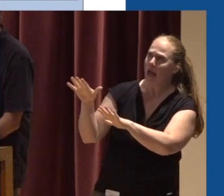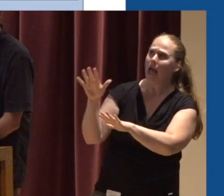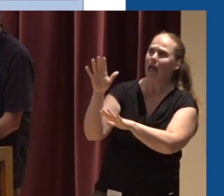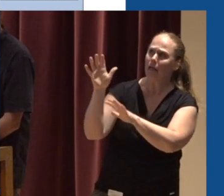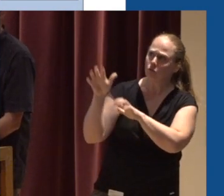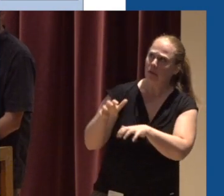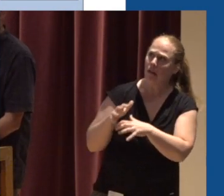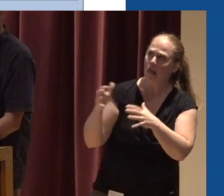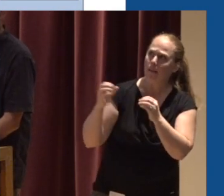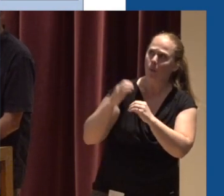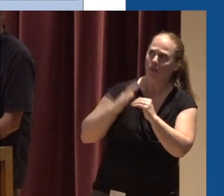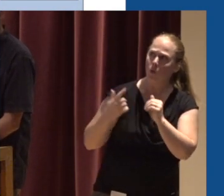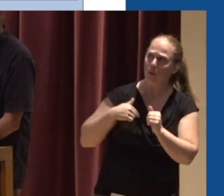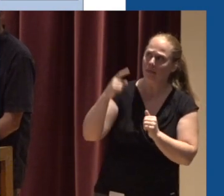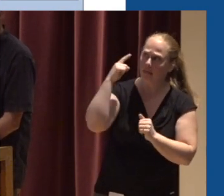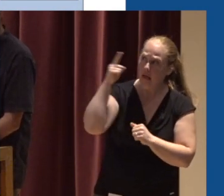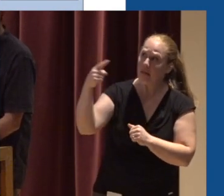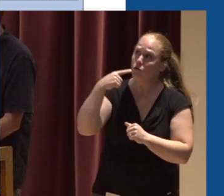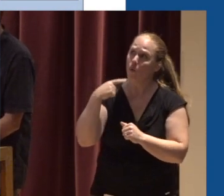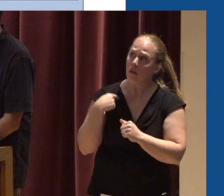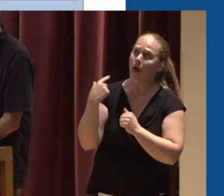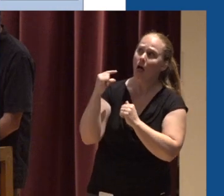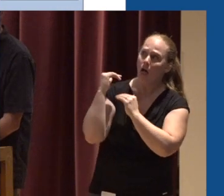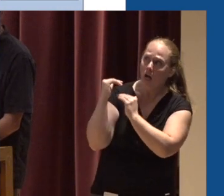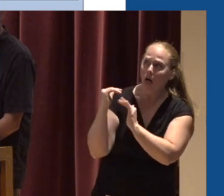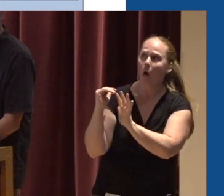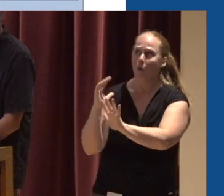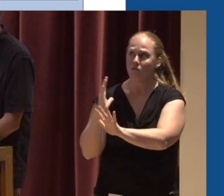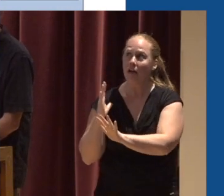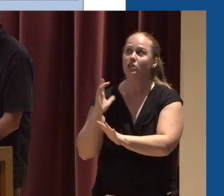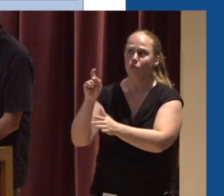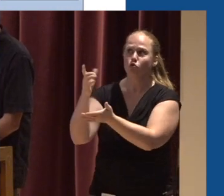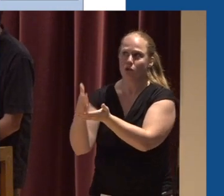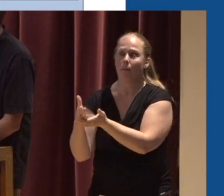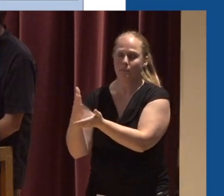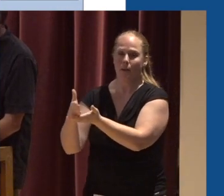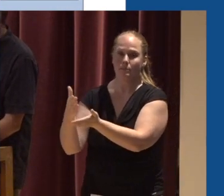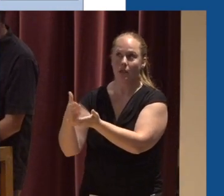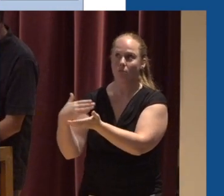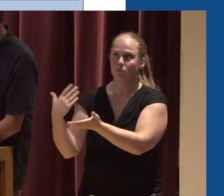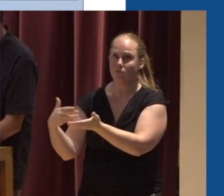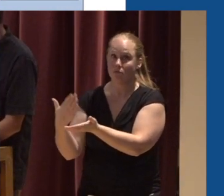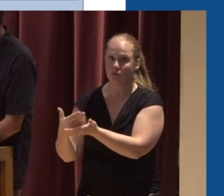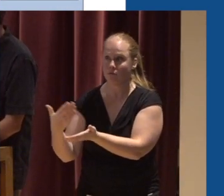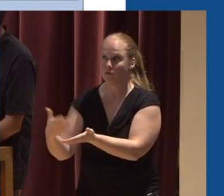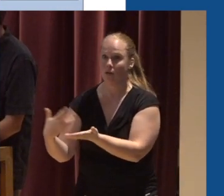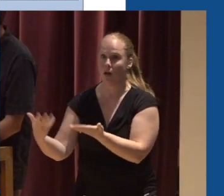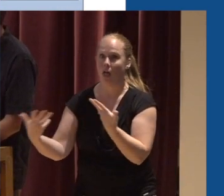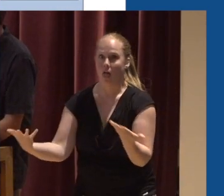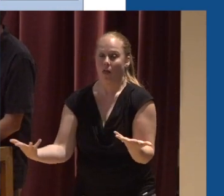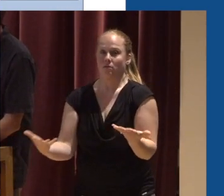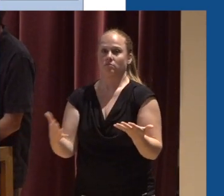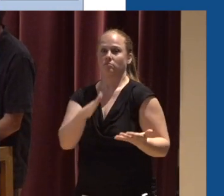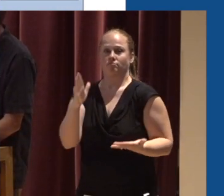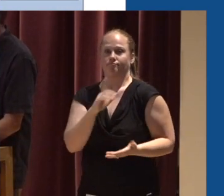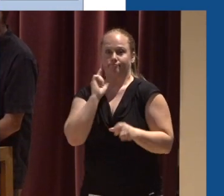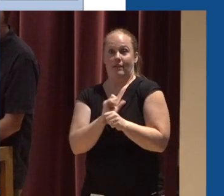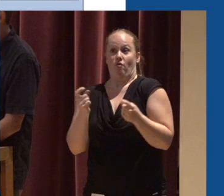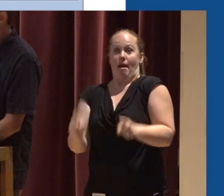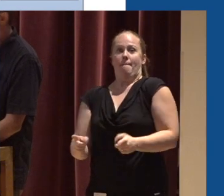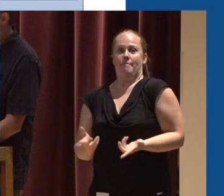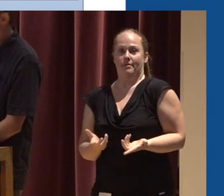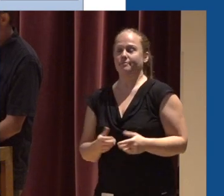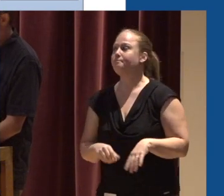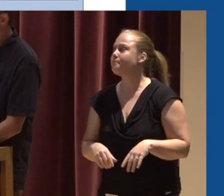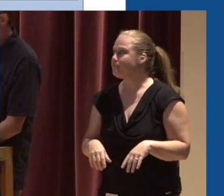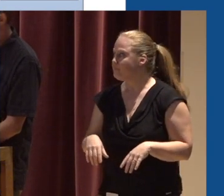sure has rained a lot more than what we thought it was going to rain But it's supposed to stop and it's supposed to stall In particular looking at